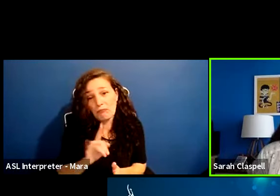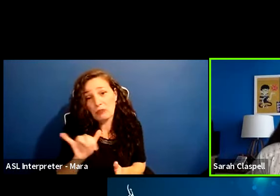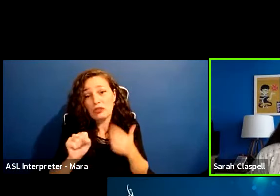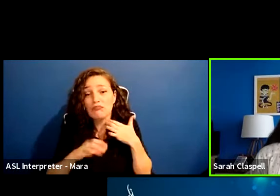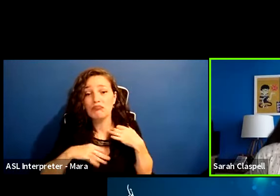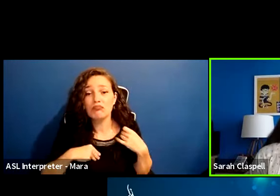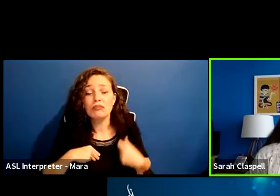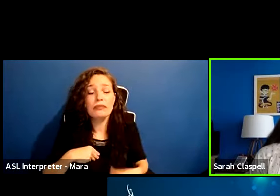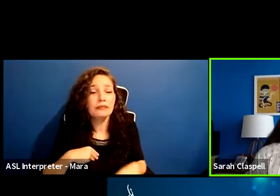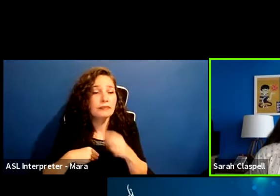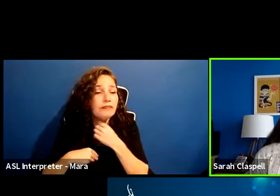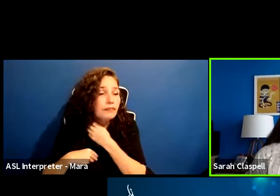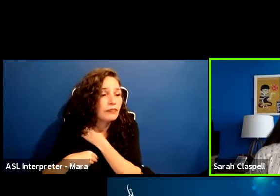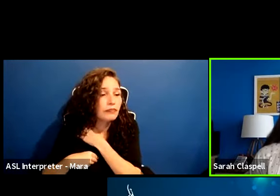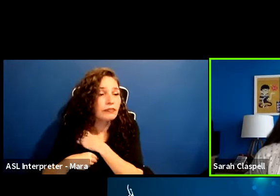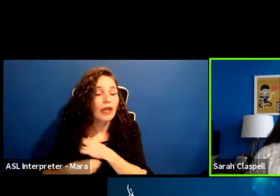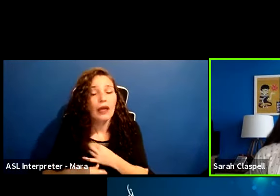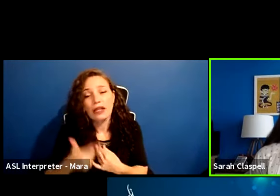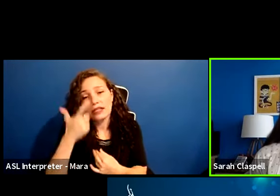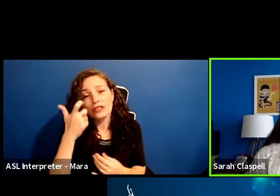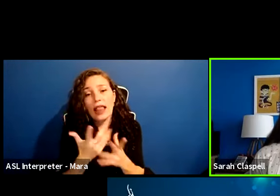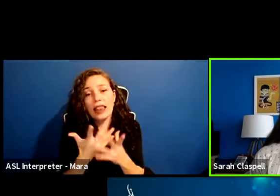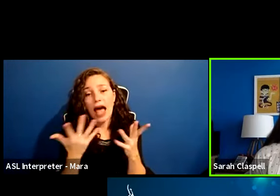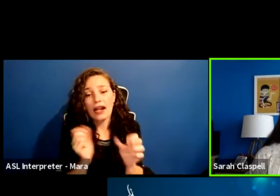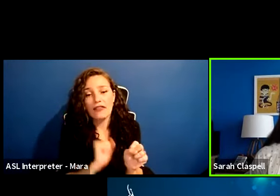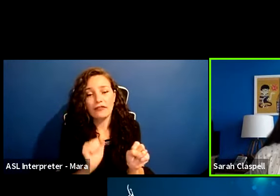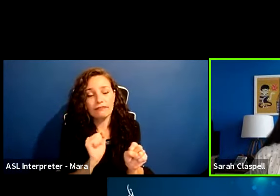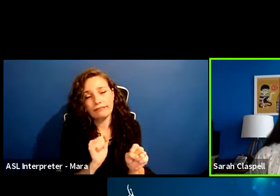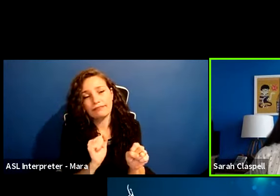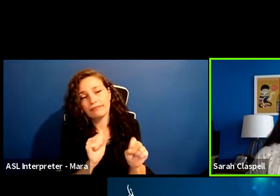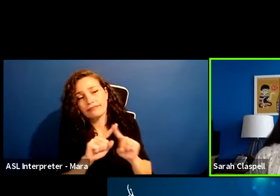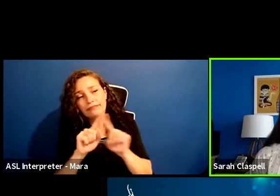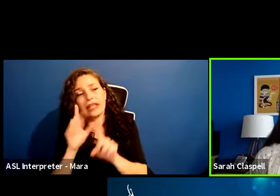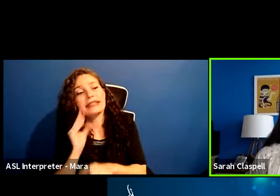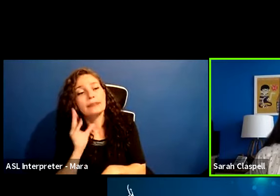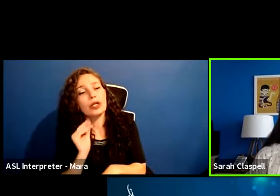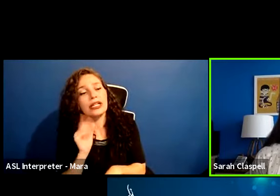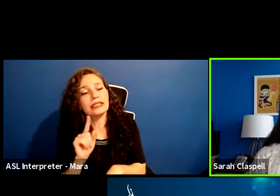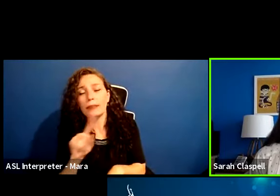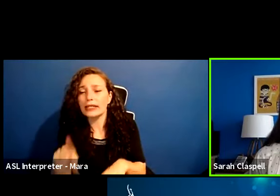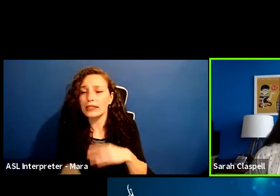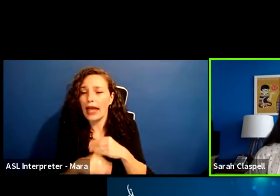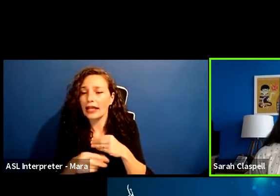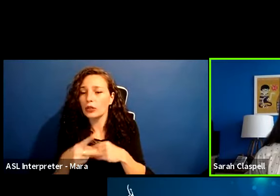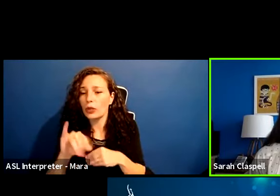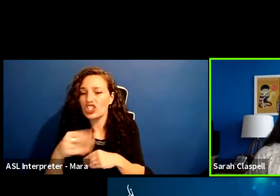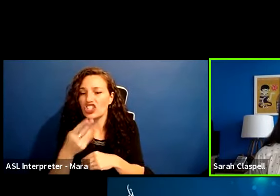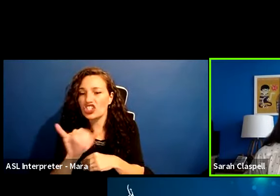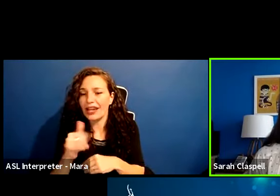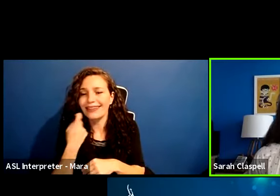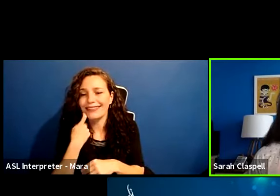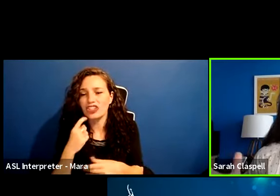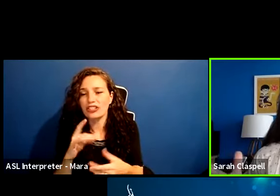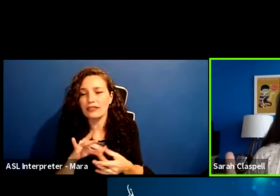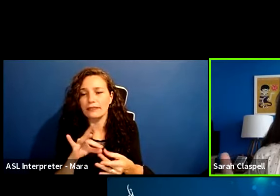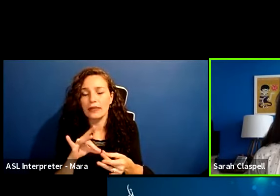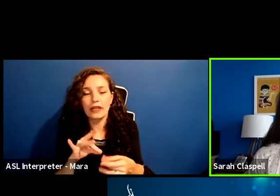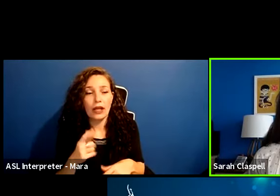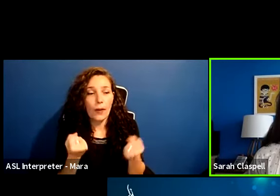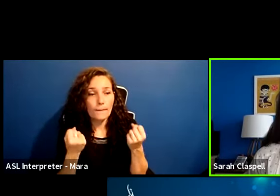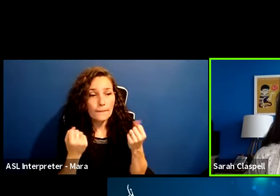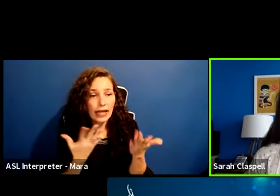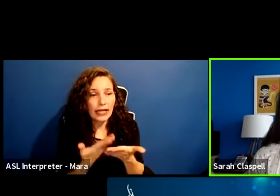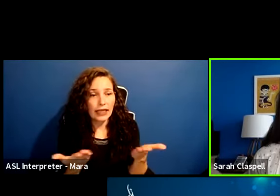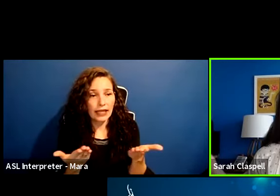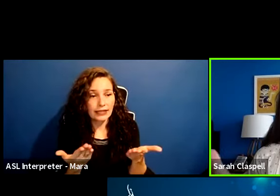you know, we've gotten a lot of experience, but I think, uh, to echo what Johnny said is the, um, what one of the many things that